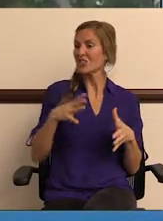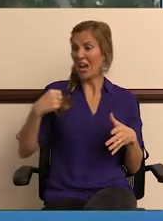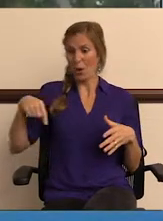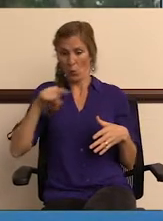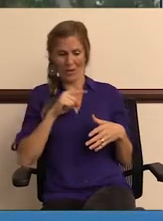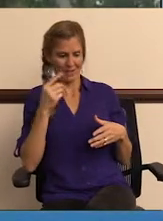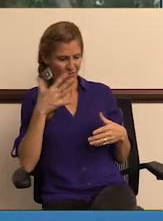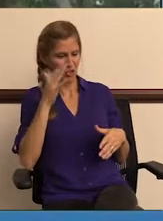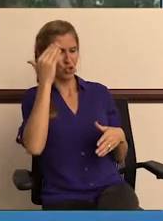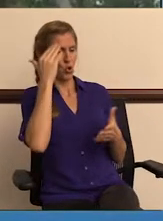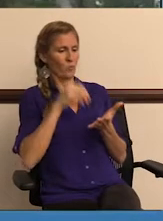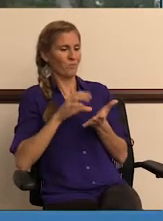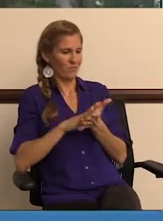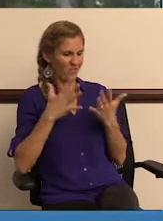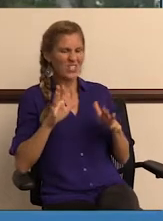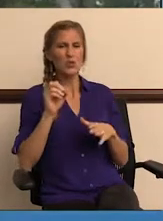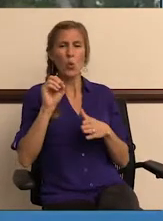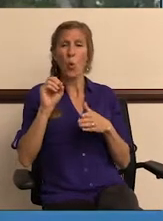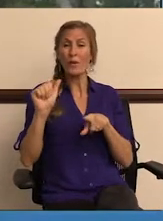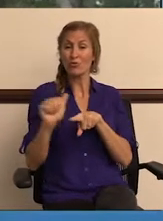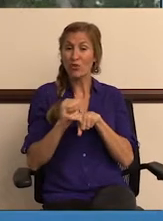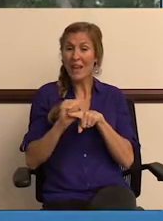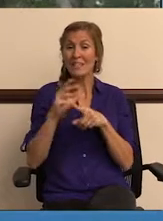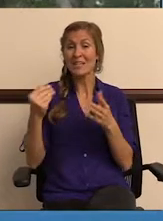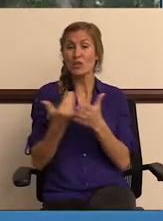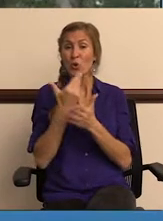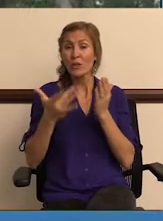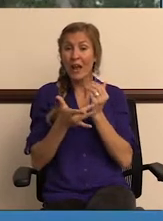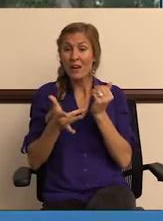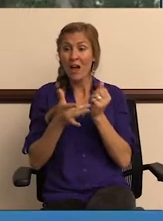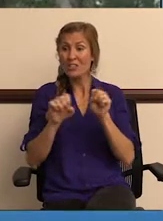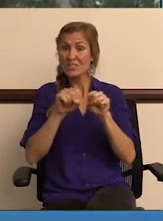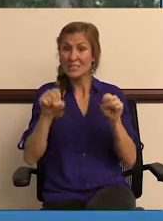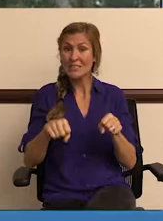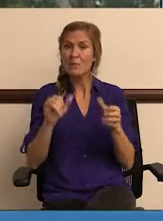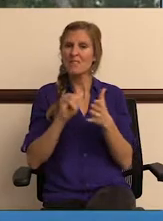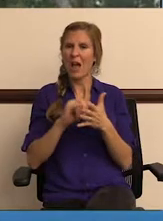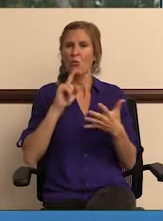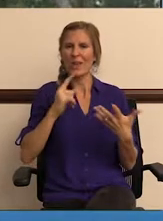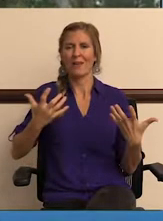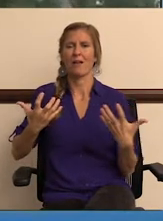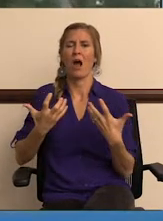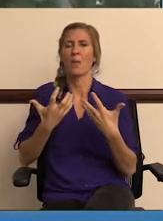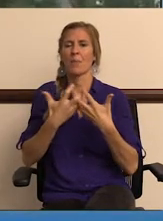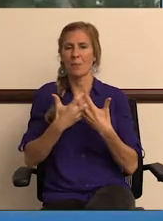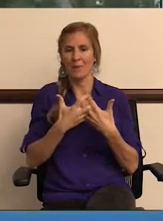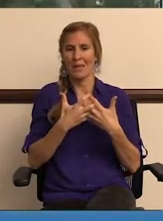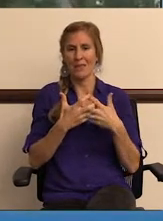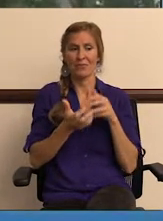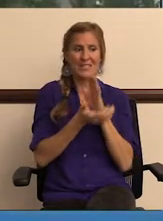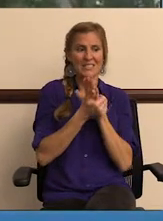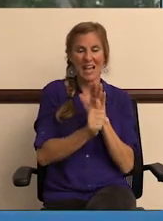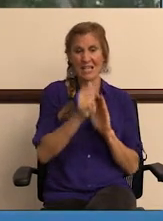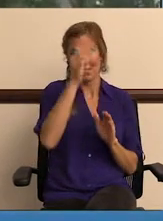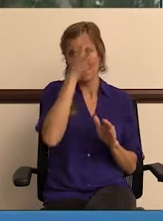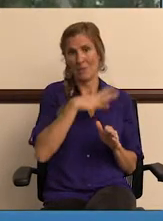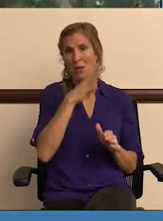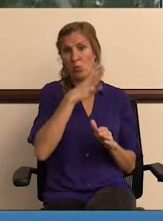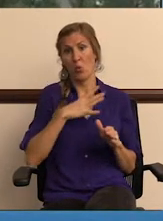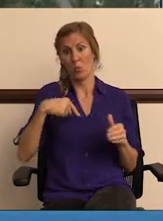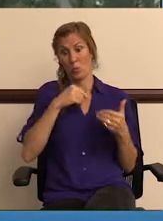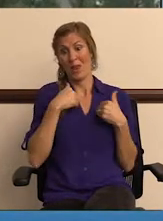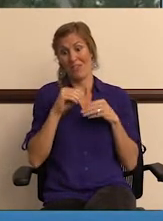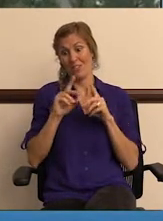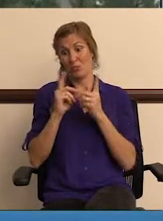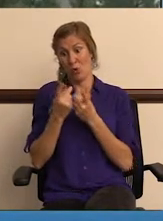done. So we'll get into that little bit more. But it's these trainings, these new technologies, these systems that complement the extraordinarily talented